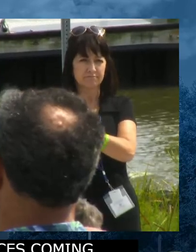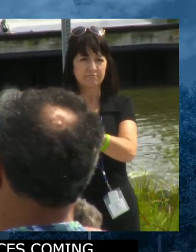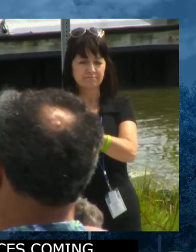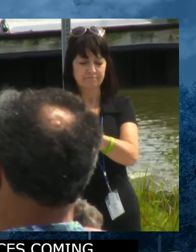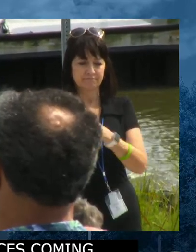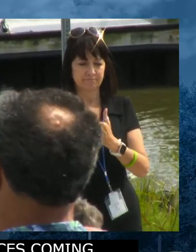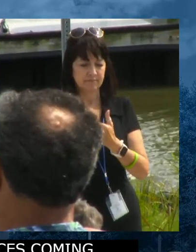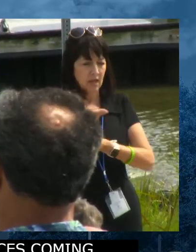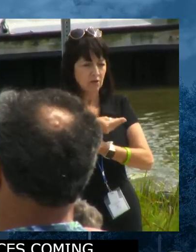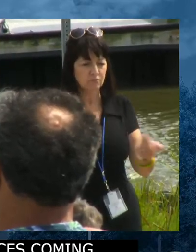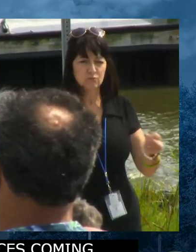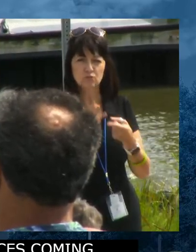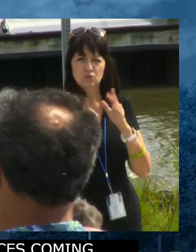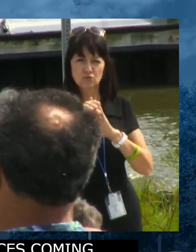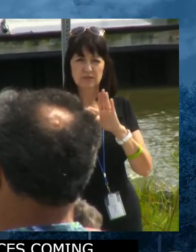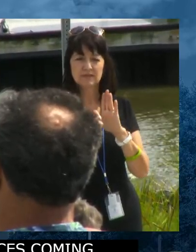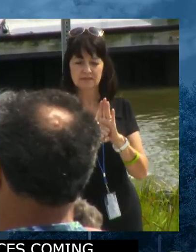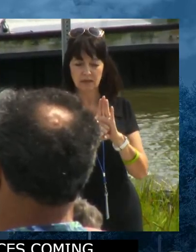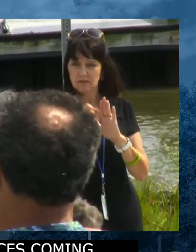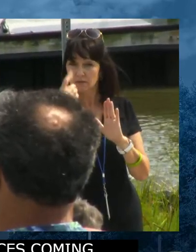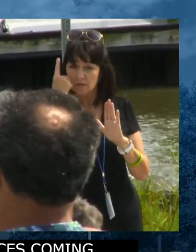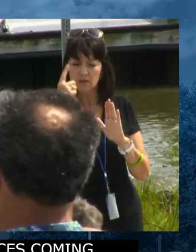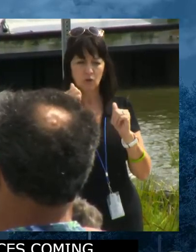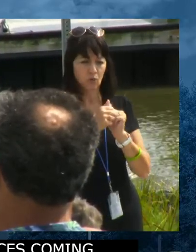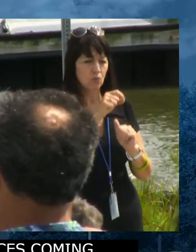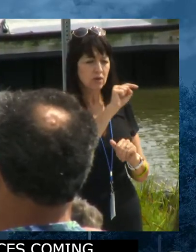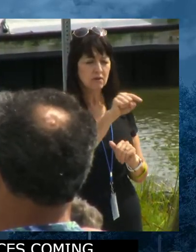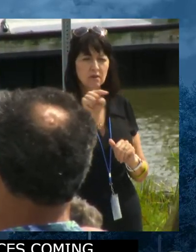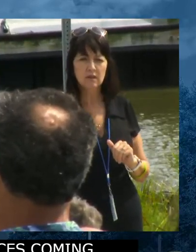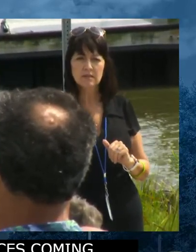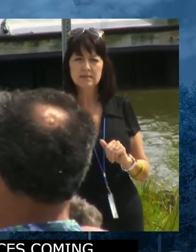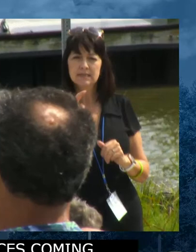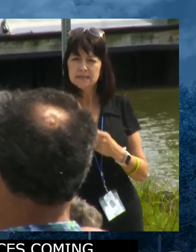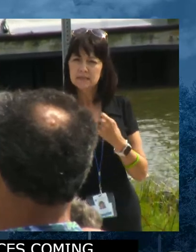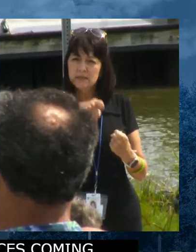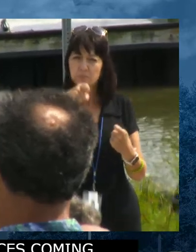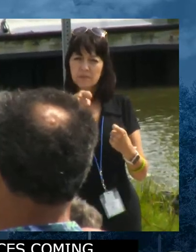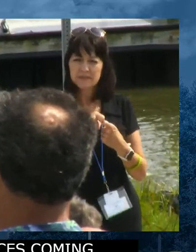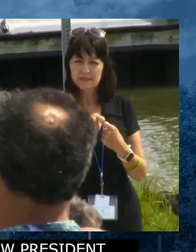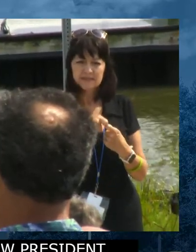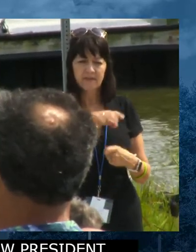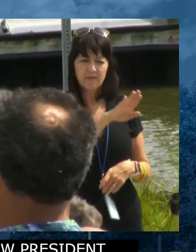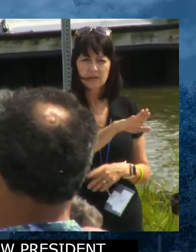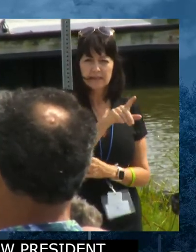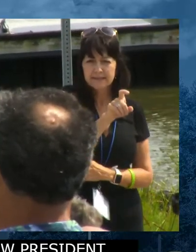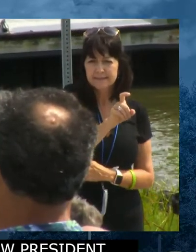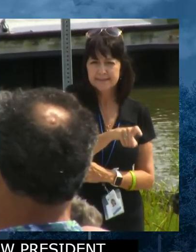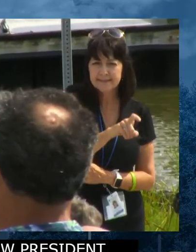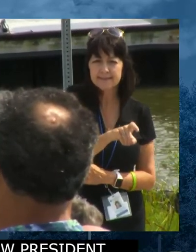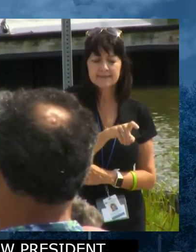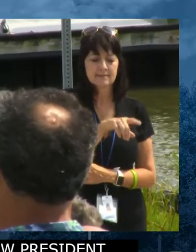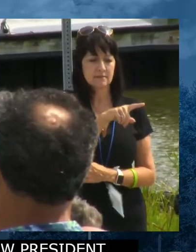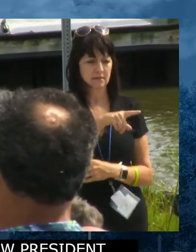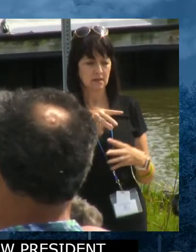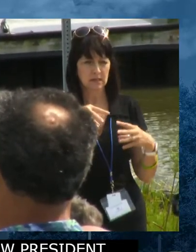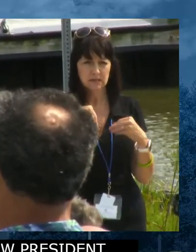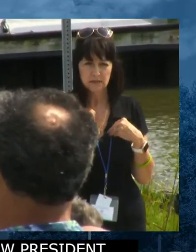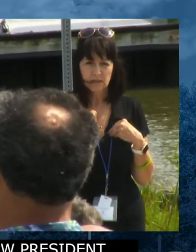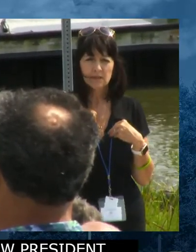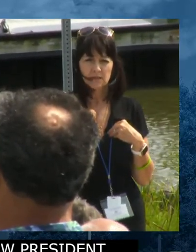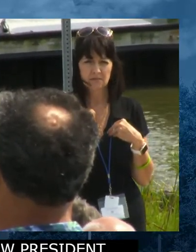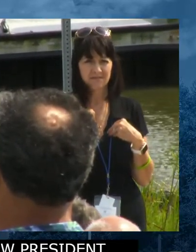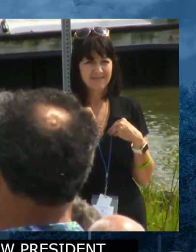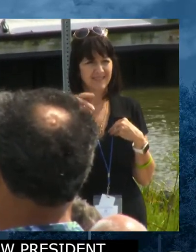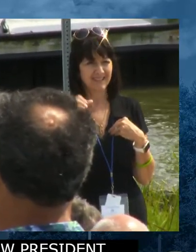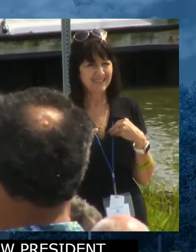states with specific eligibility for water and wastewater systems. That's a